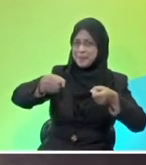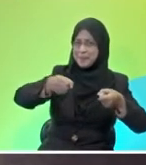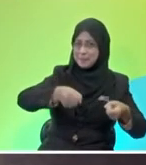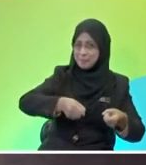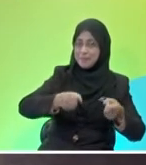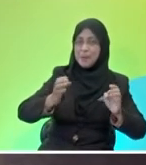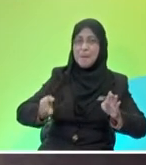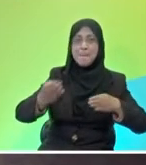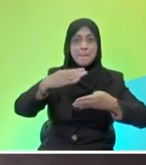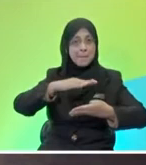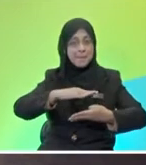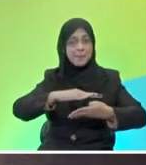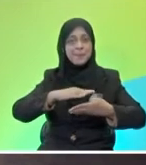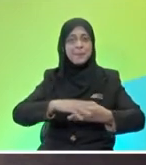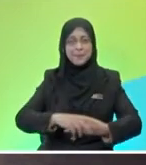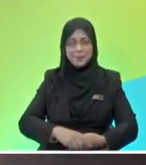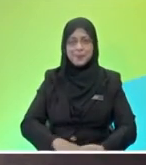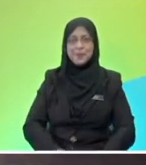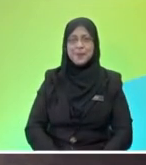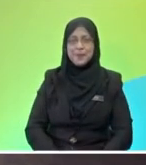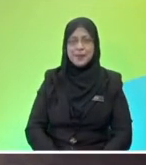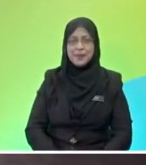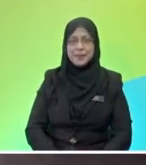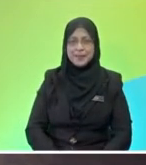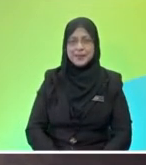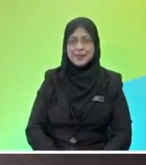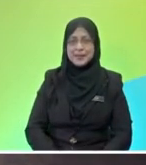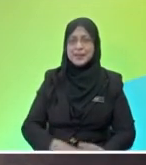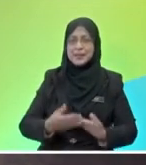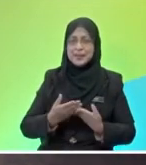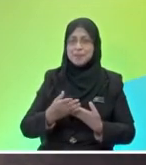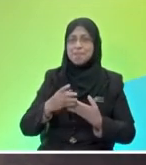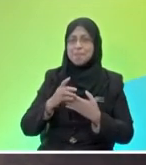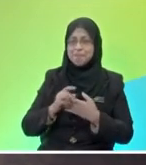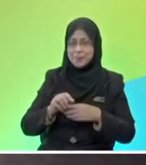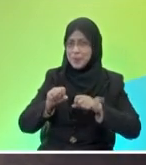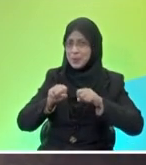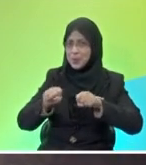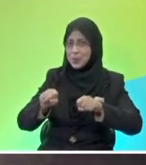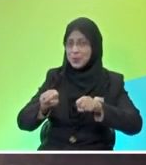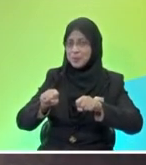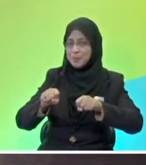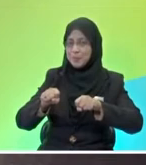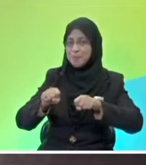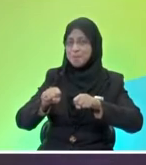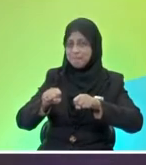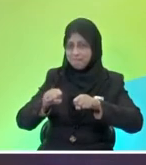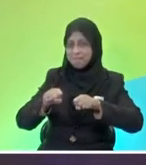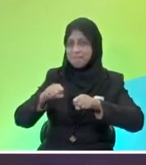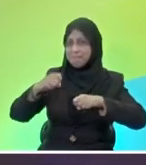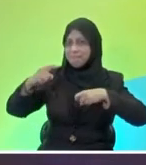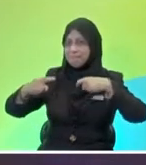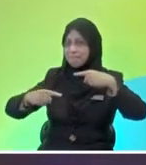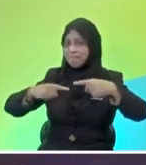and put it down oh there you go okay okay i'm going to try and push it closer to the bicycle